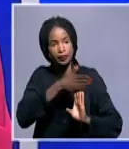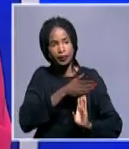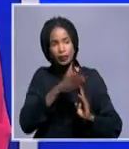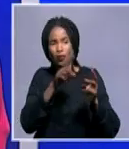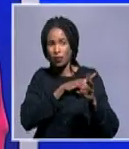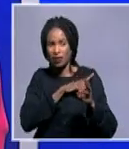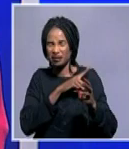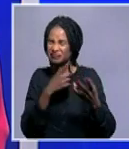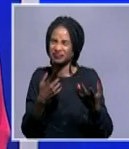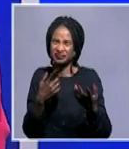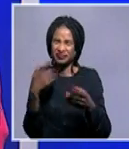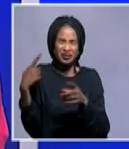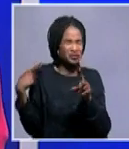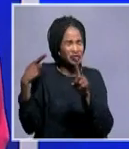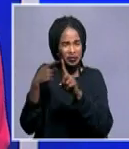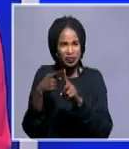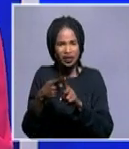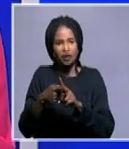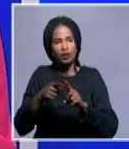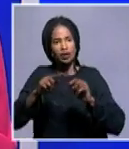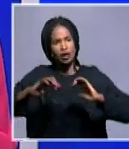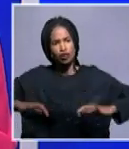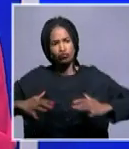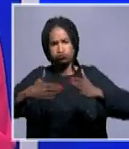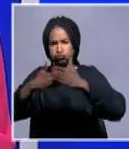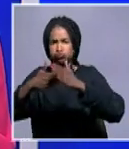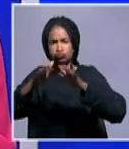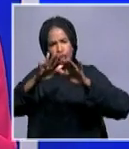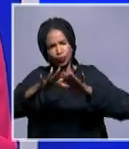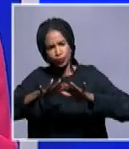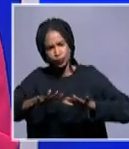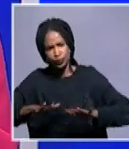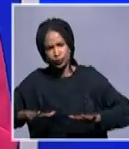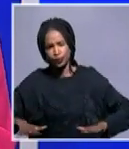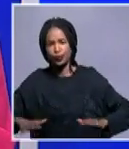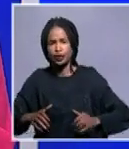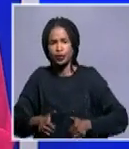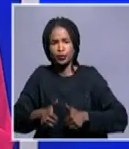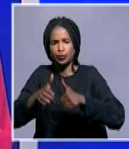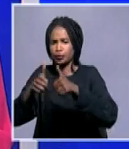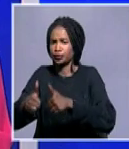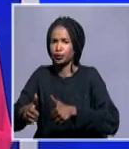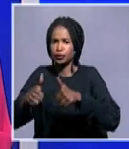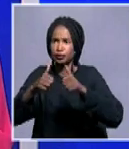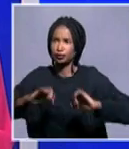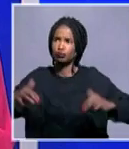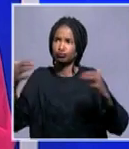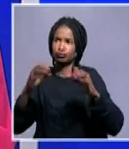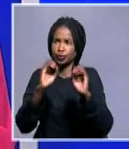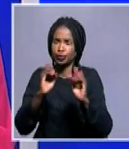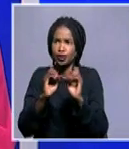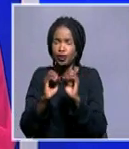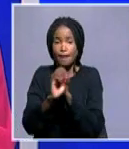organ is basically to maintain peace and security in the region. The organ